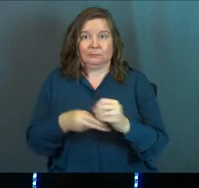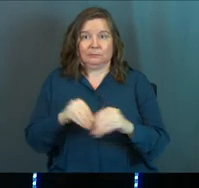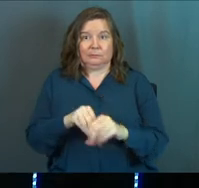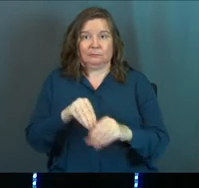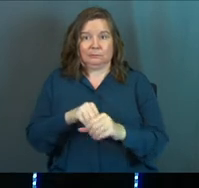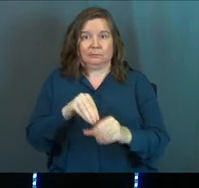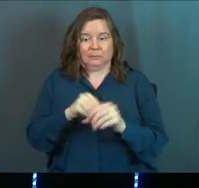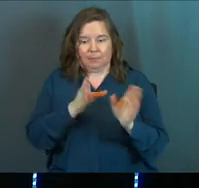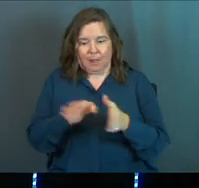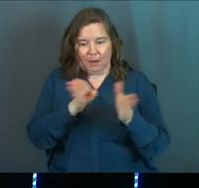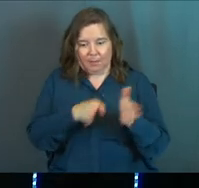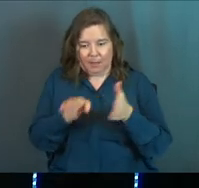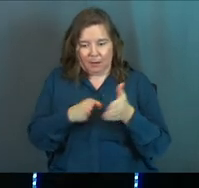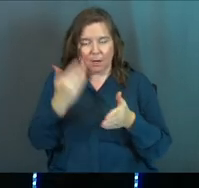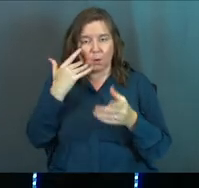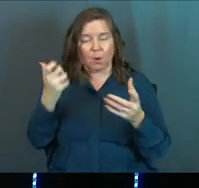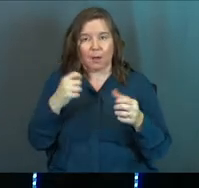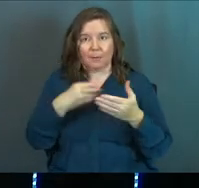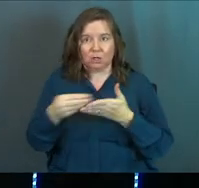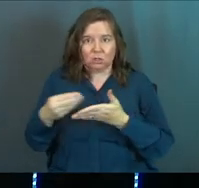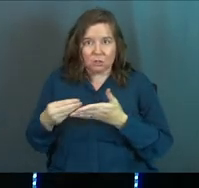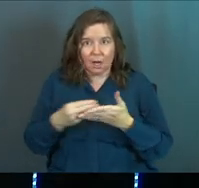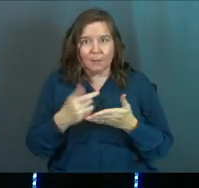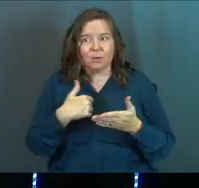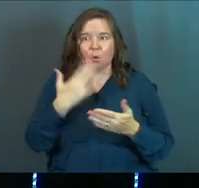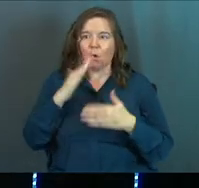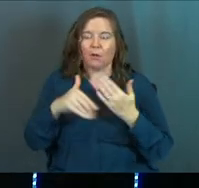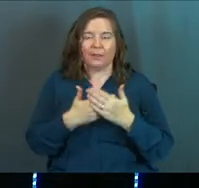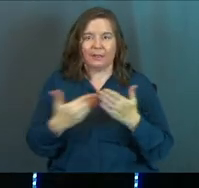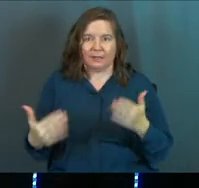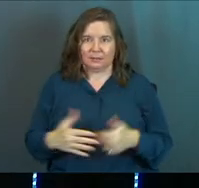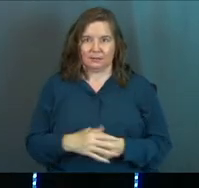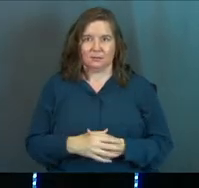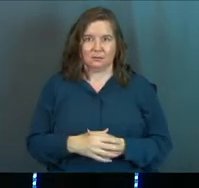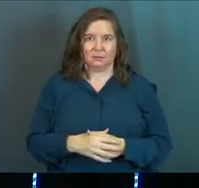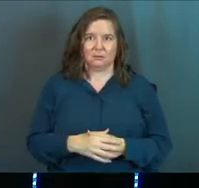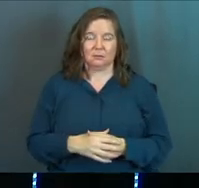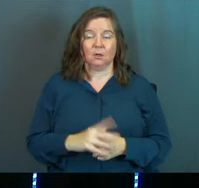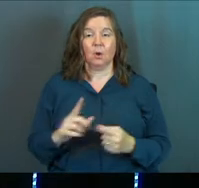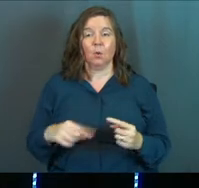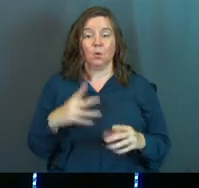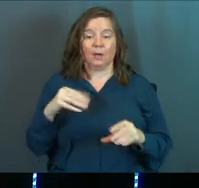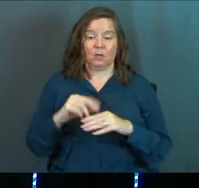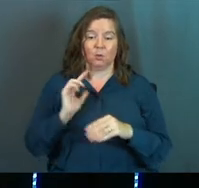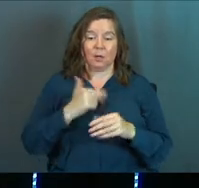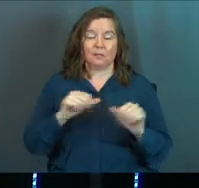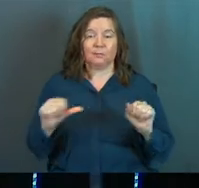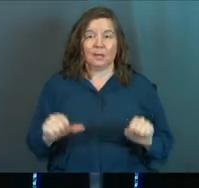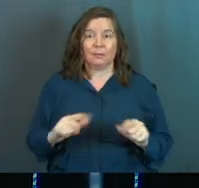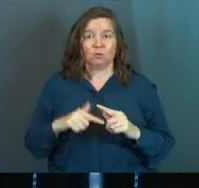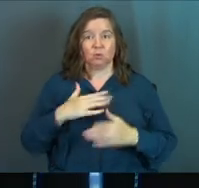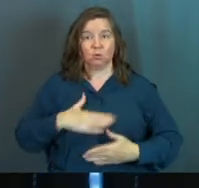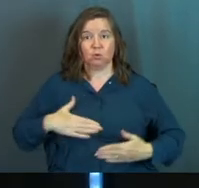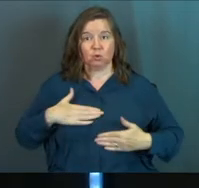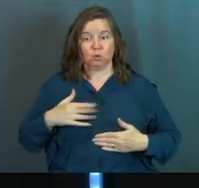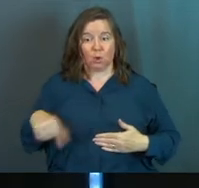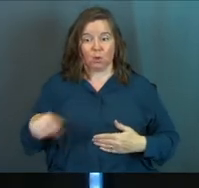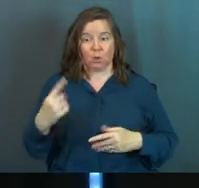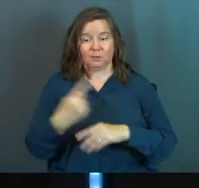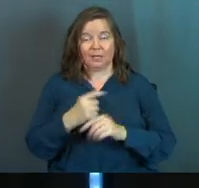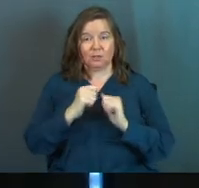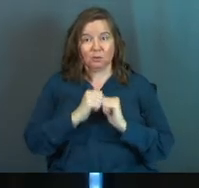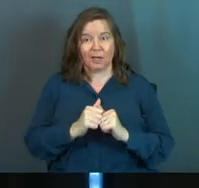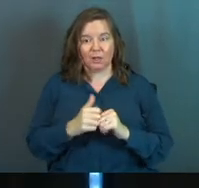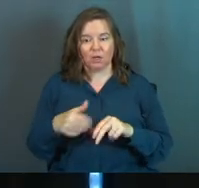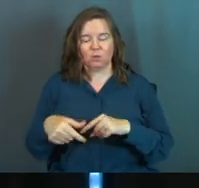savings, and how much planning, and I know how much shopping, and you know all the things, went into us being able to enjoy those days